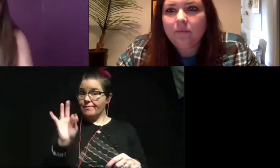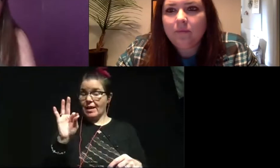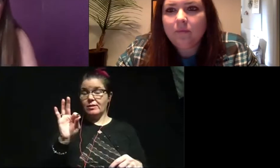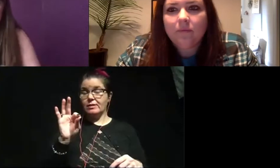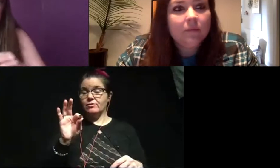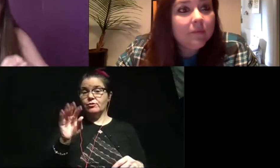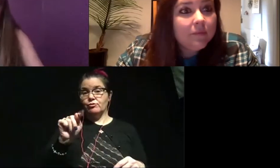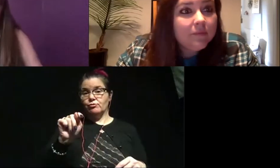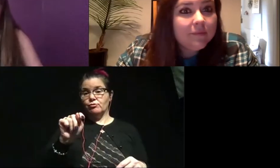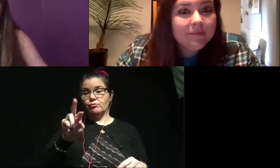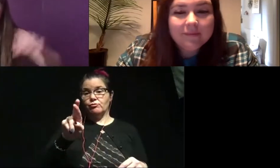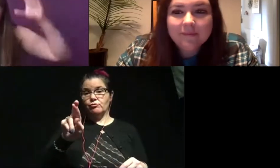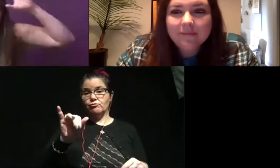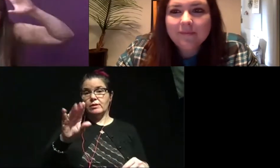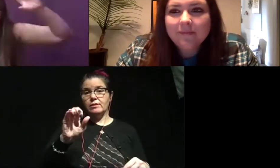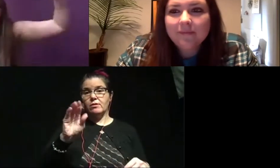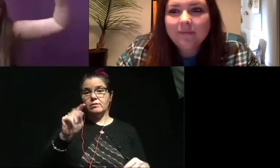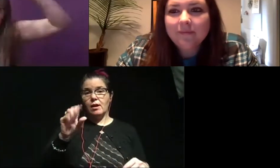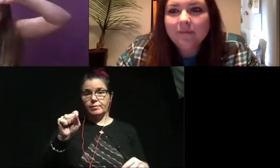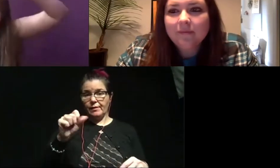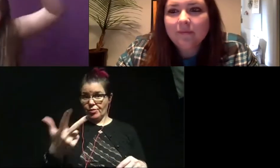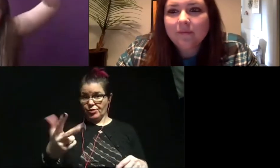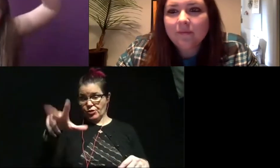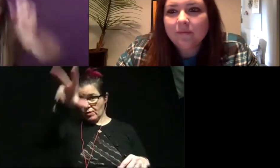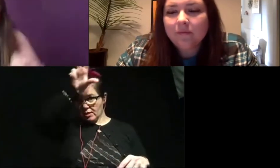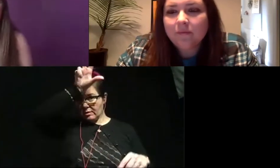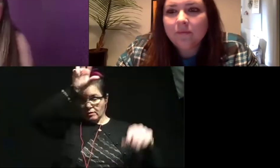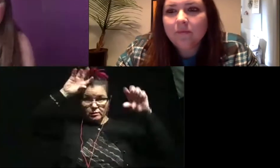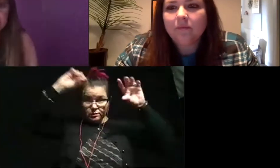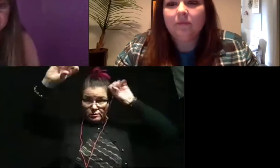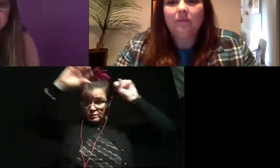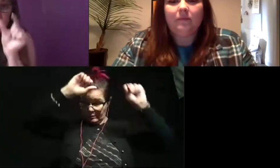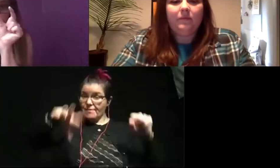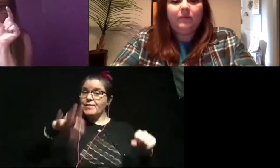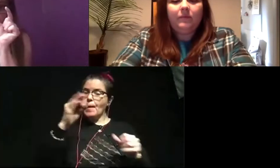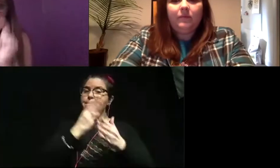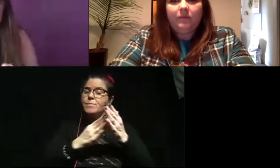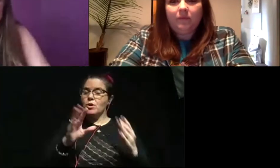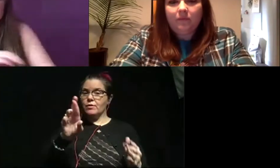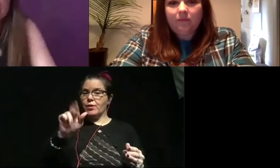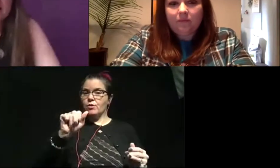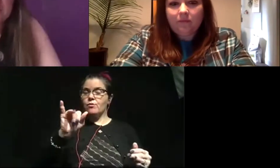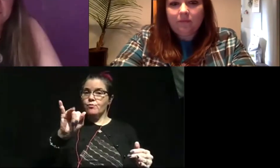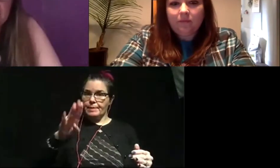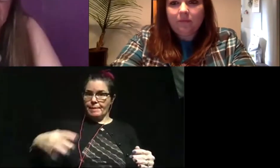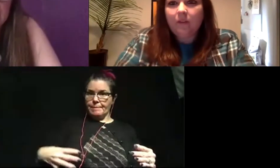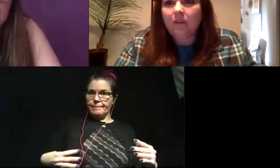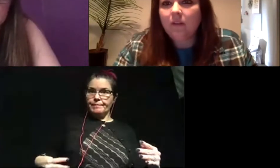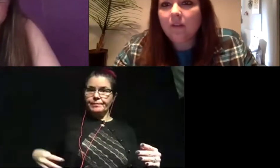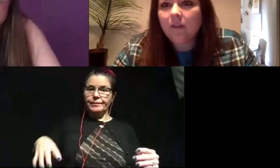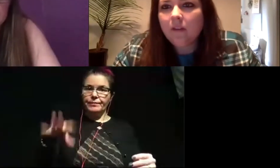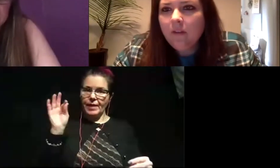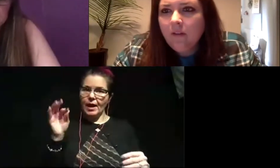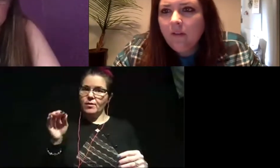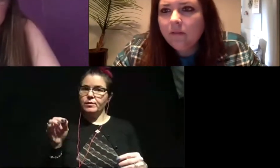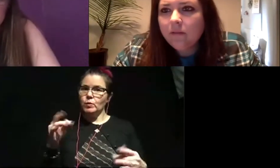triceratops is the dinosaur with the three horns up here. So I found a piece of rib about that big. And I was